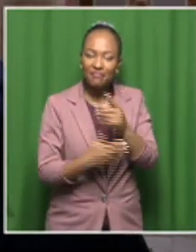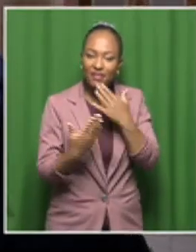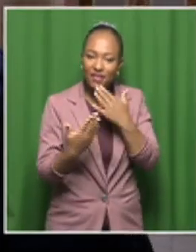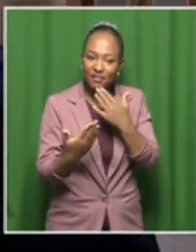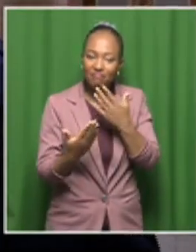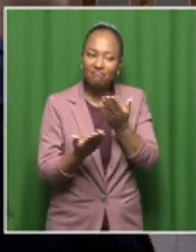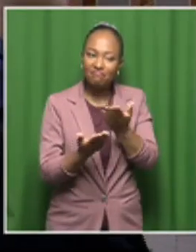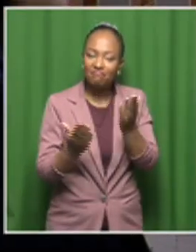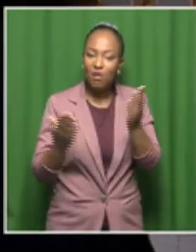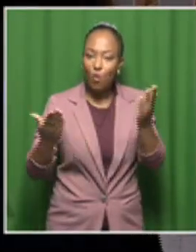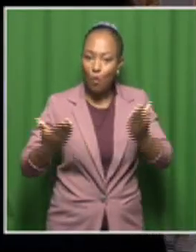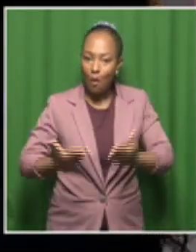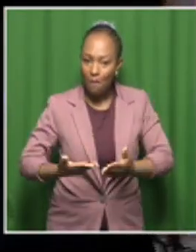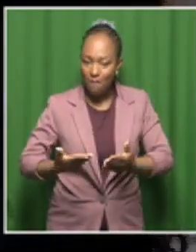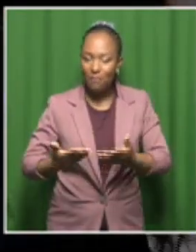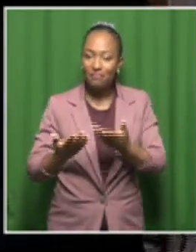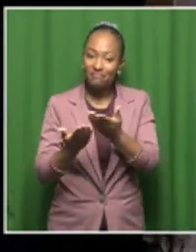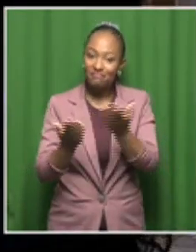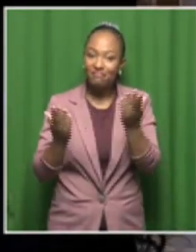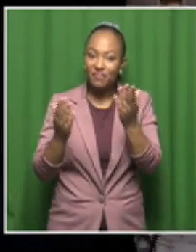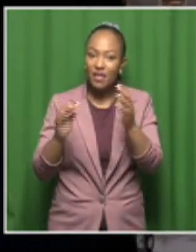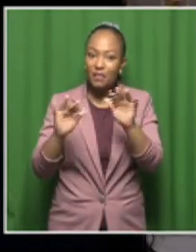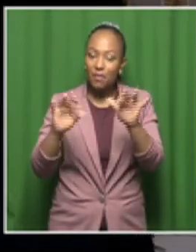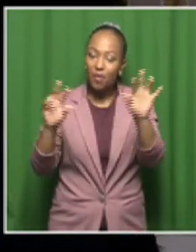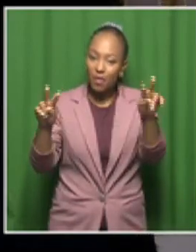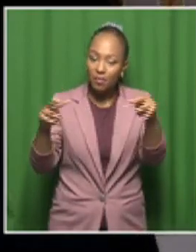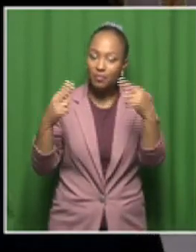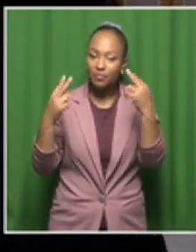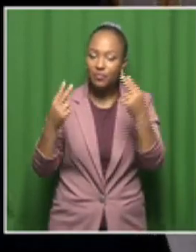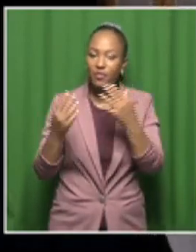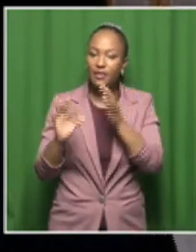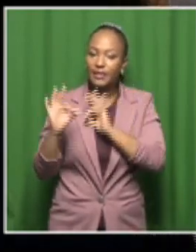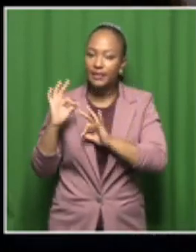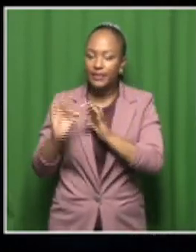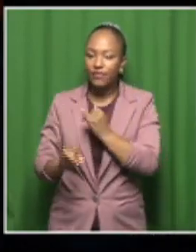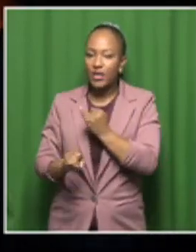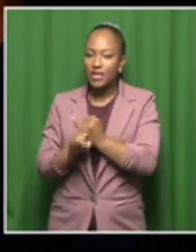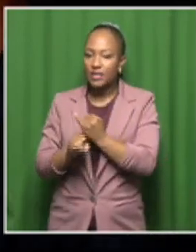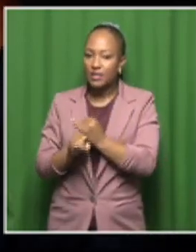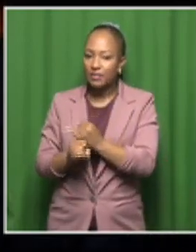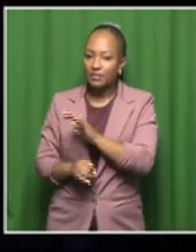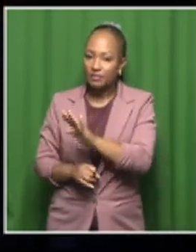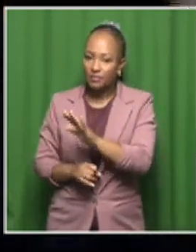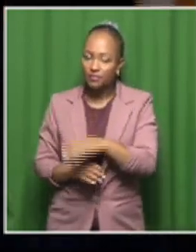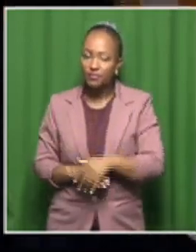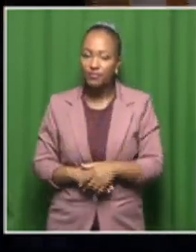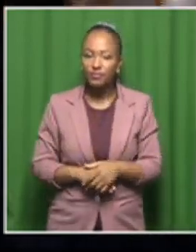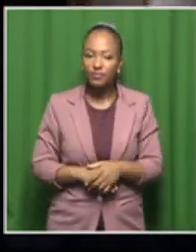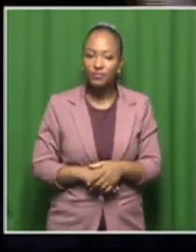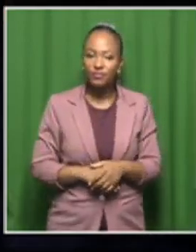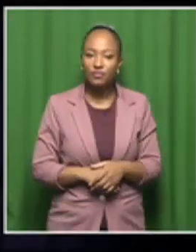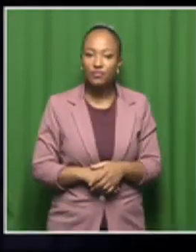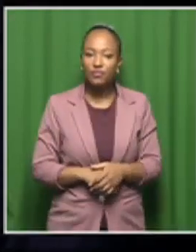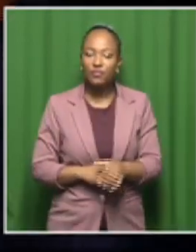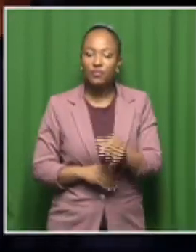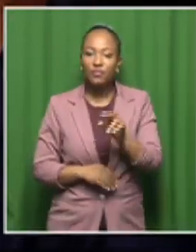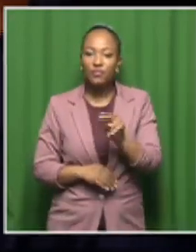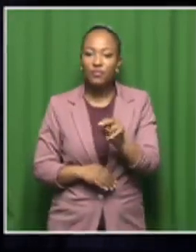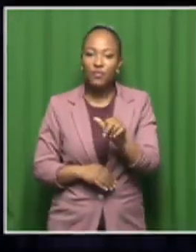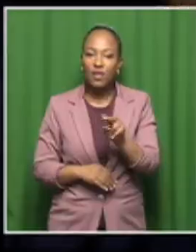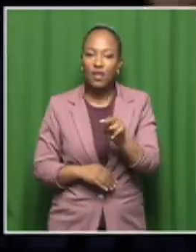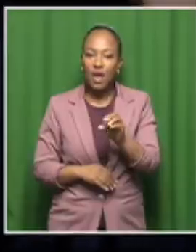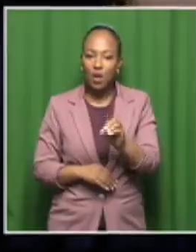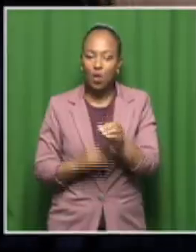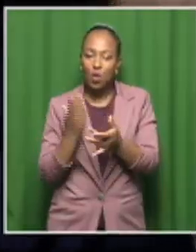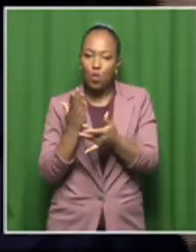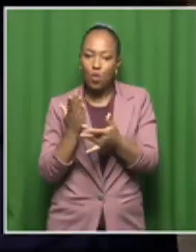to us about what you do here at this institute. Yes, the Institute for Nanotechnology and Water Sustainability is an institute